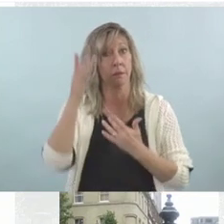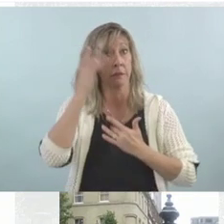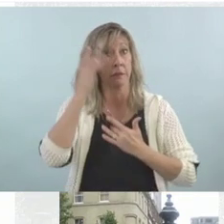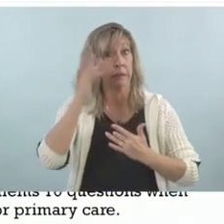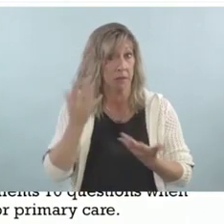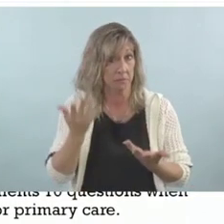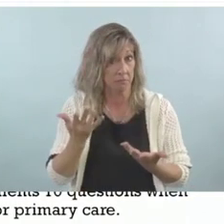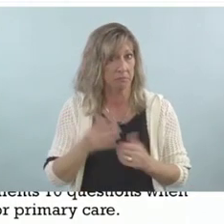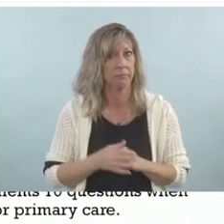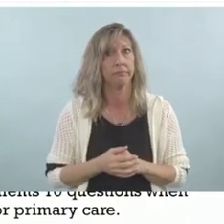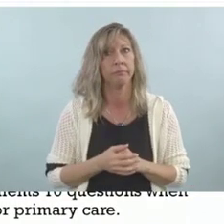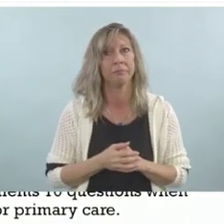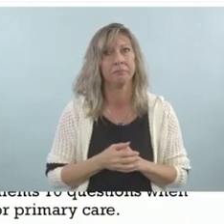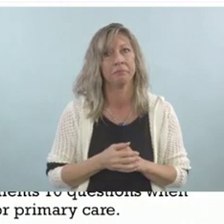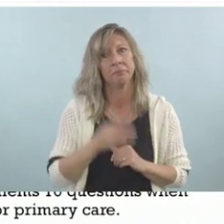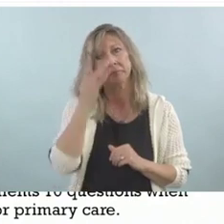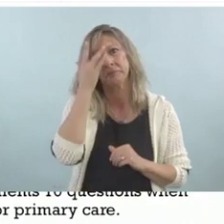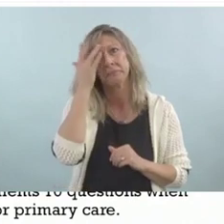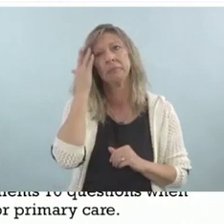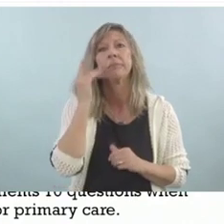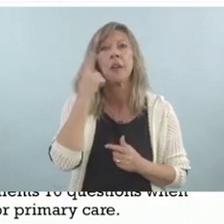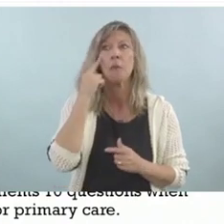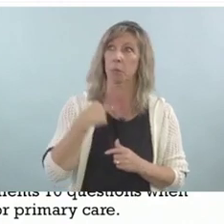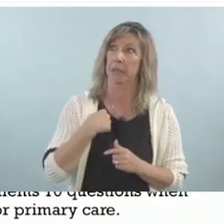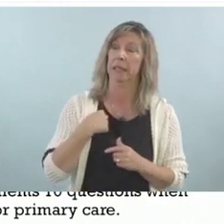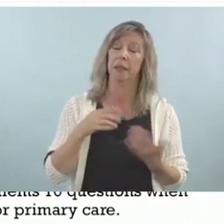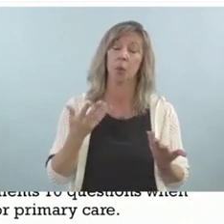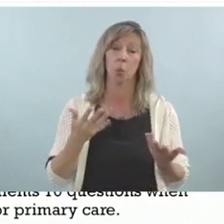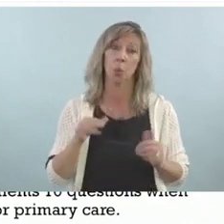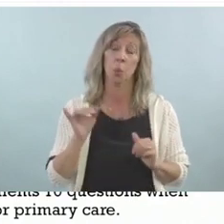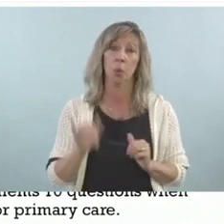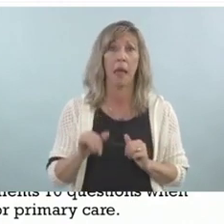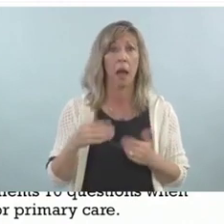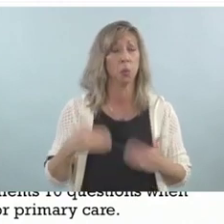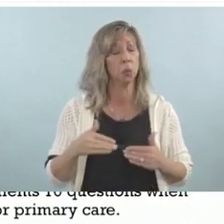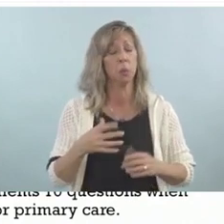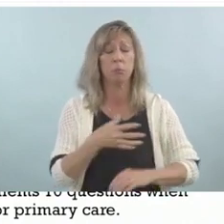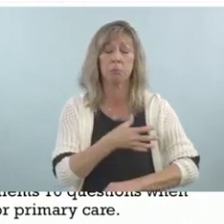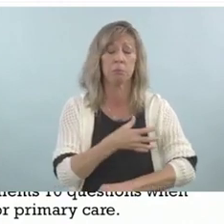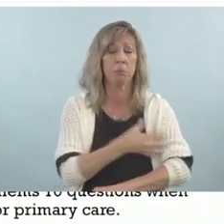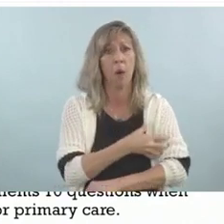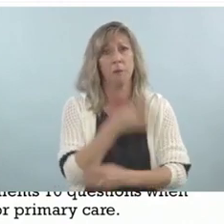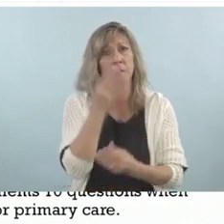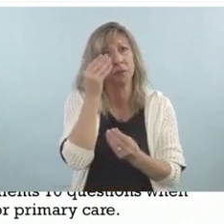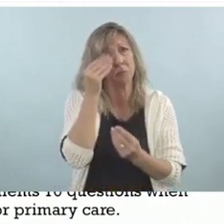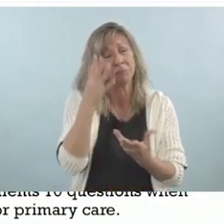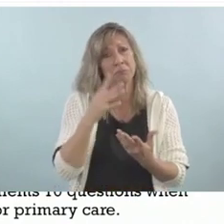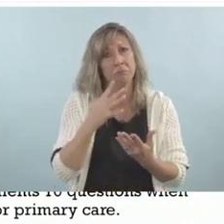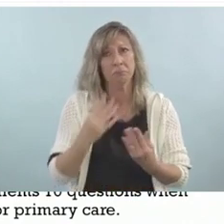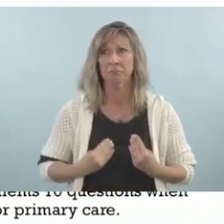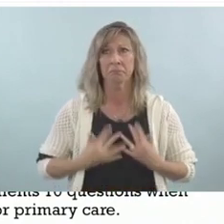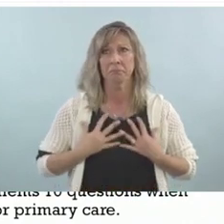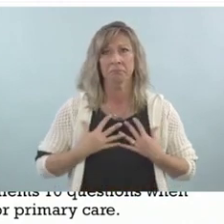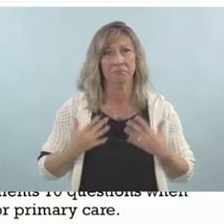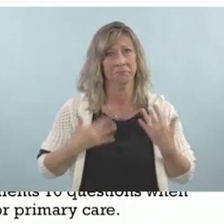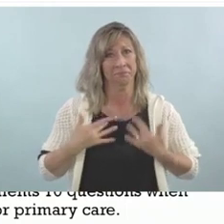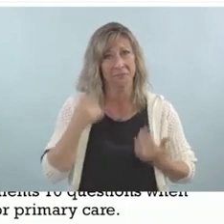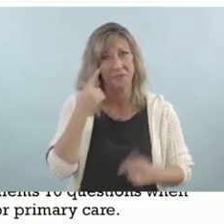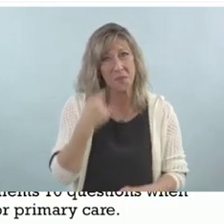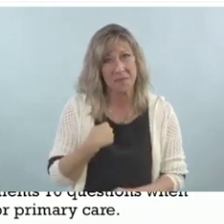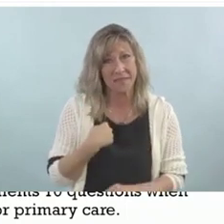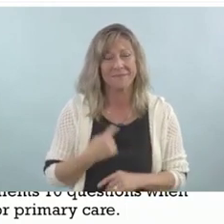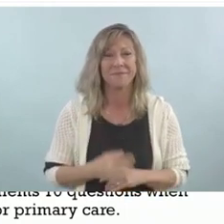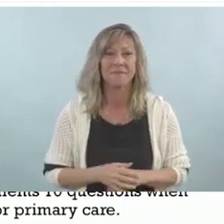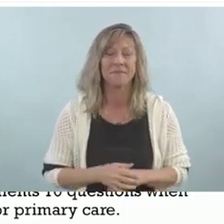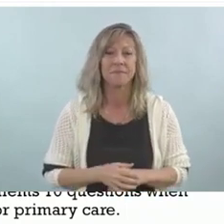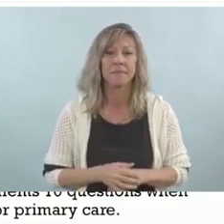I don't know. In my world, that's pretty profound stuff. And I get excited by that. Now, I share that with